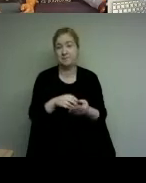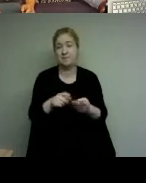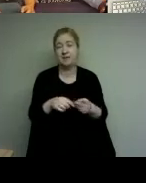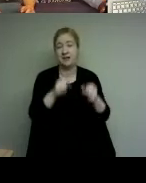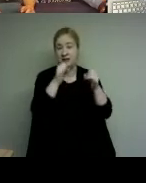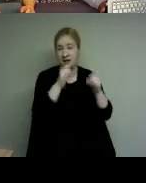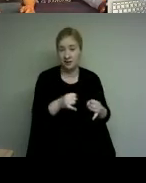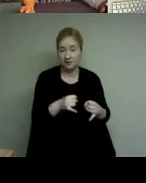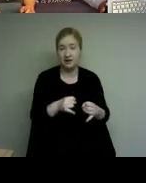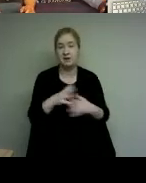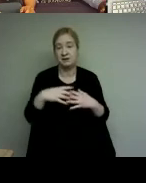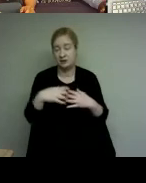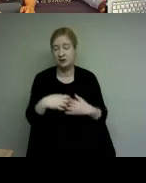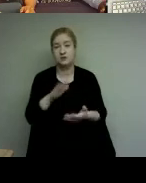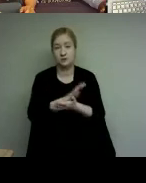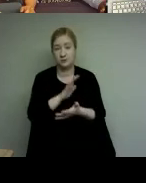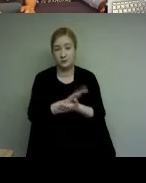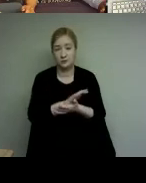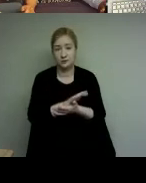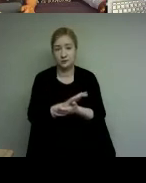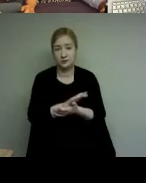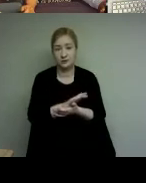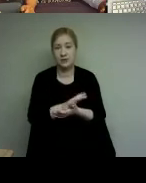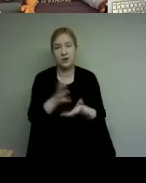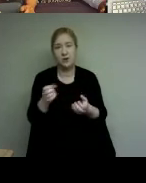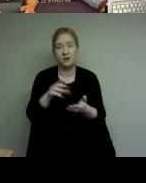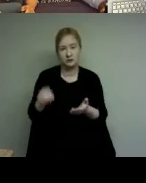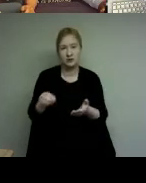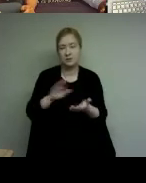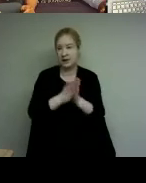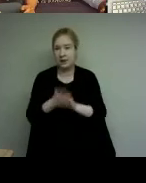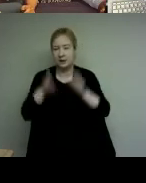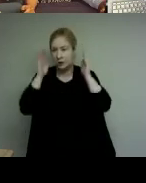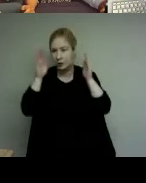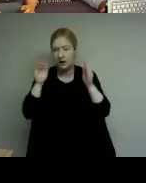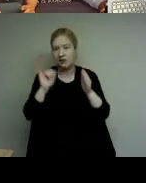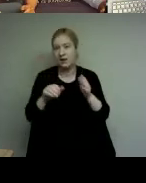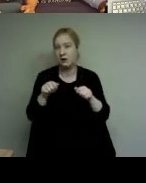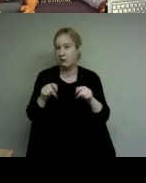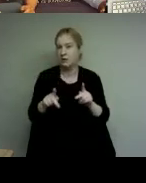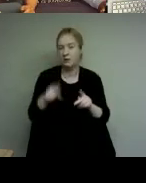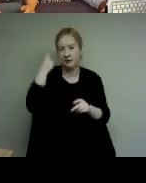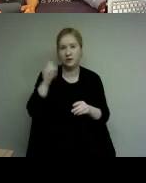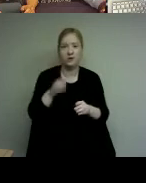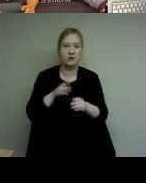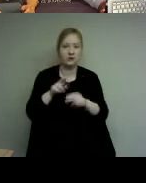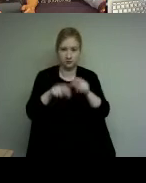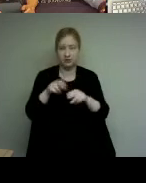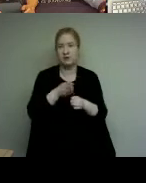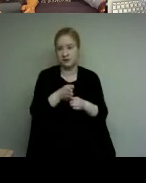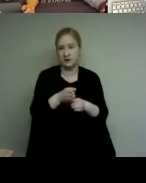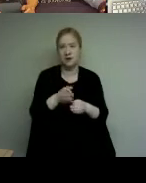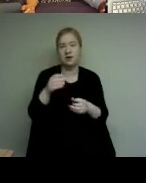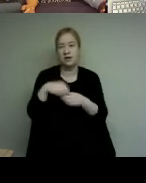indigenous schools to bring career awareness using technology to over 40 indigenous communities within medical